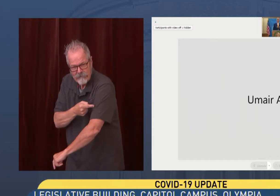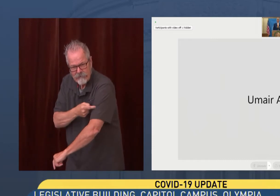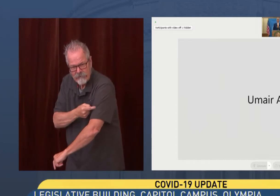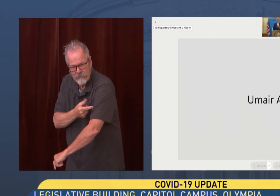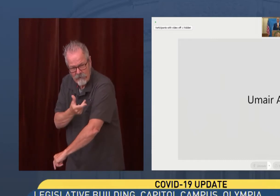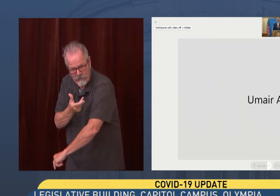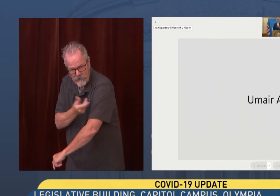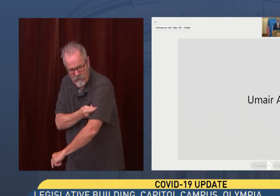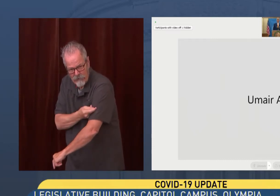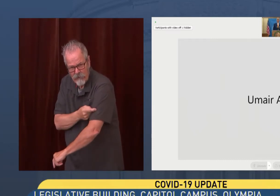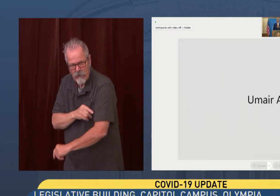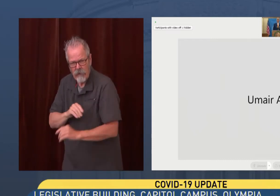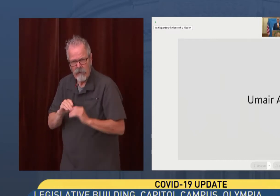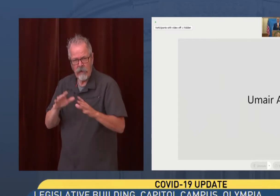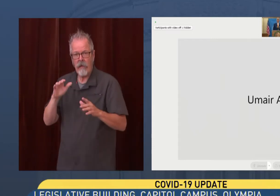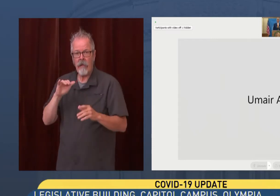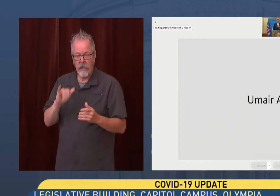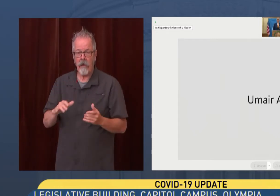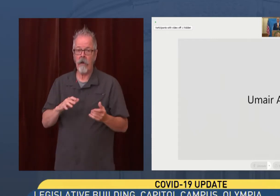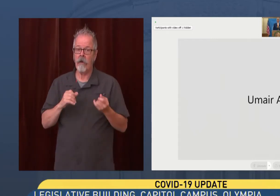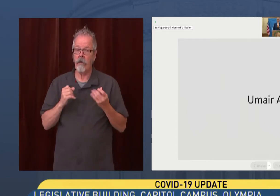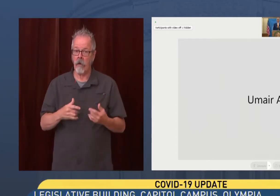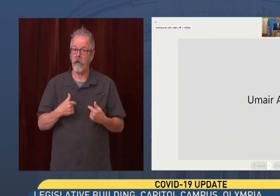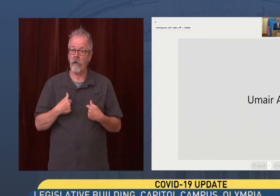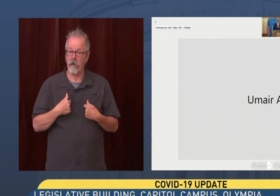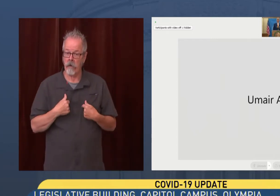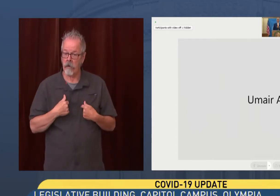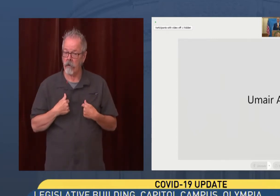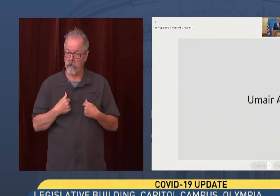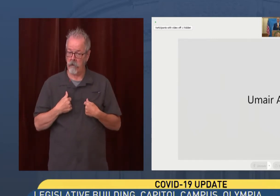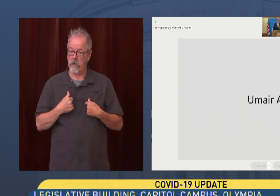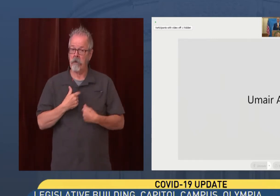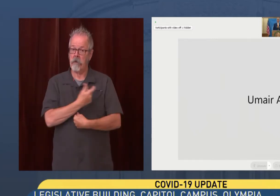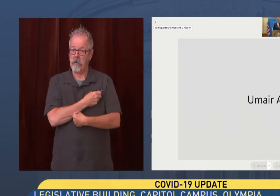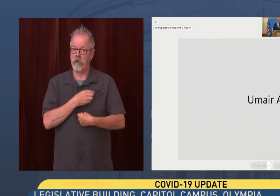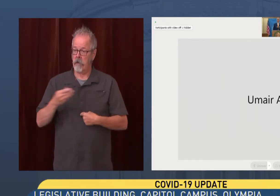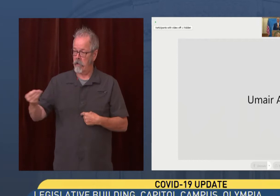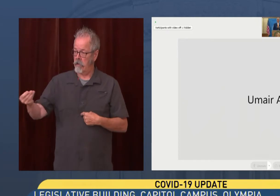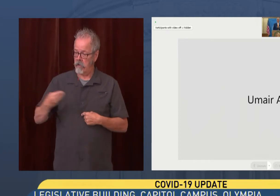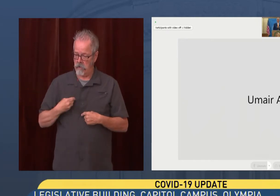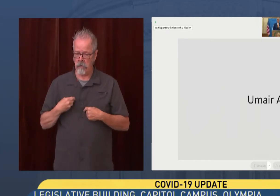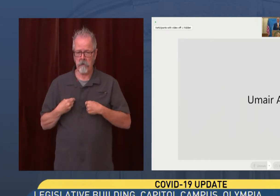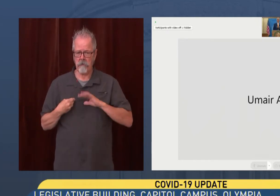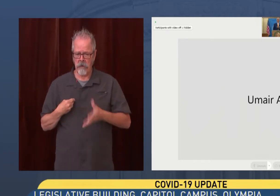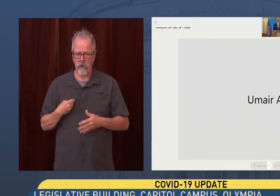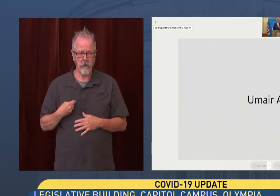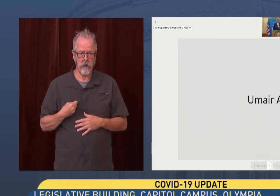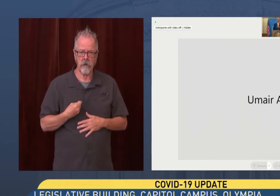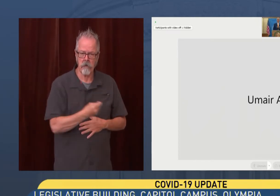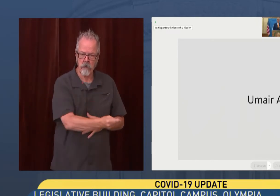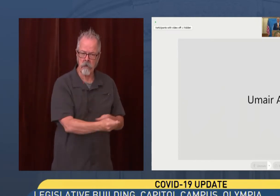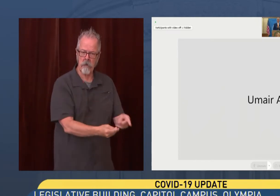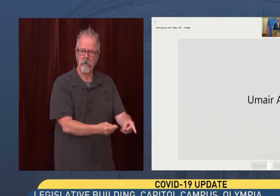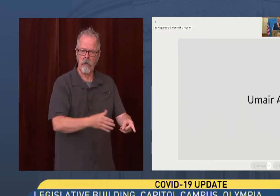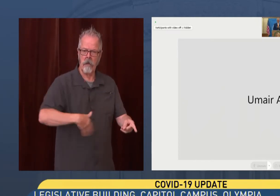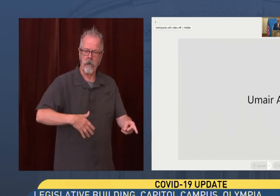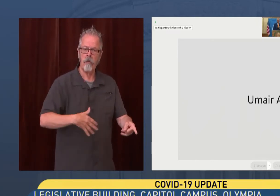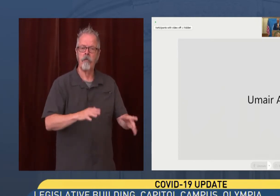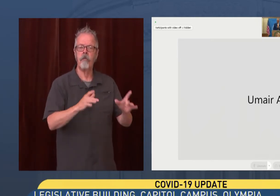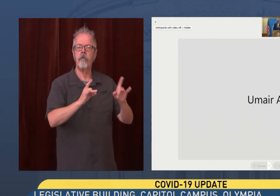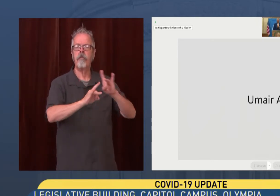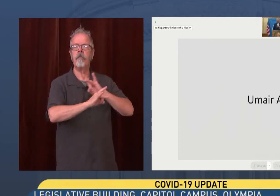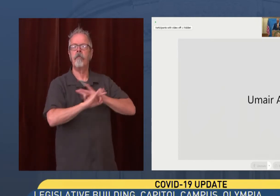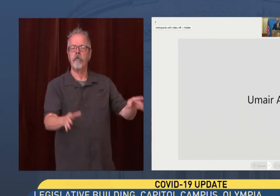the country and the state of Washington. But we also know that we have a way to be able to help all of us,